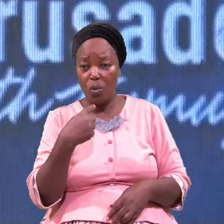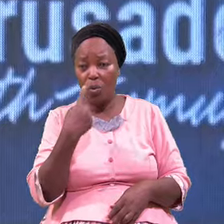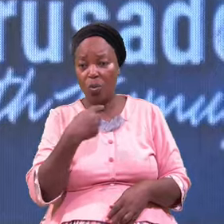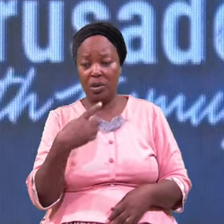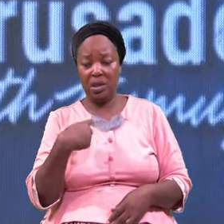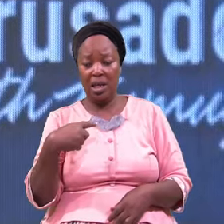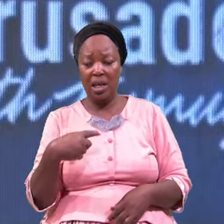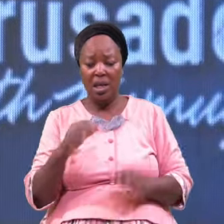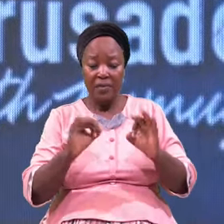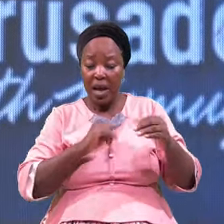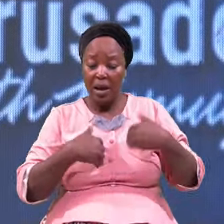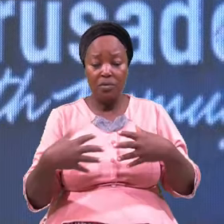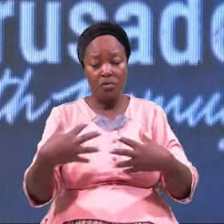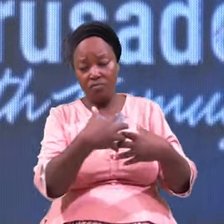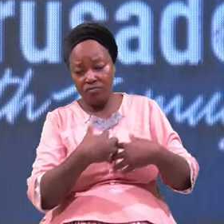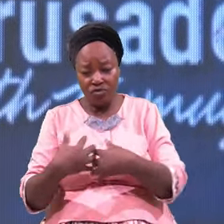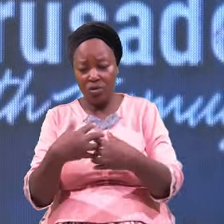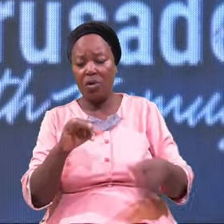Wrestle I Wrestle